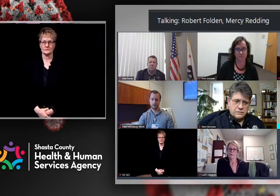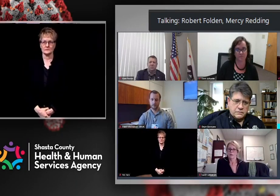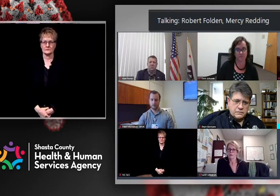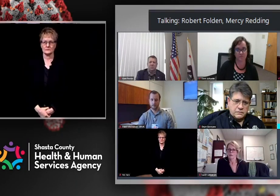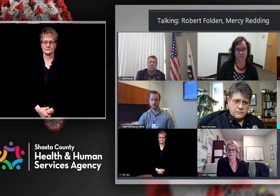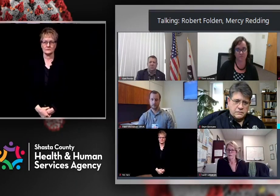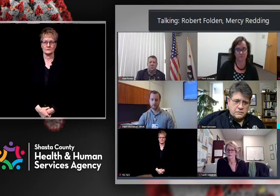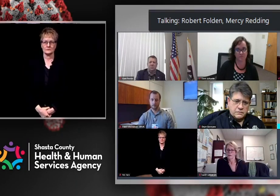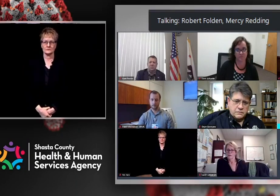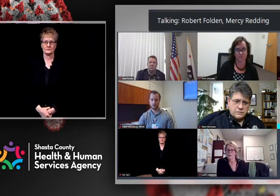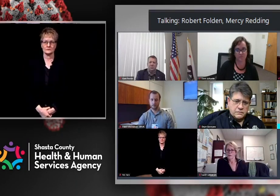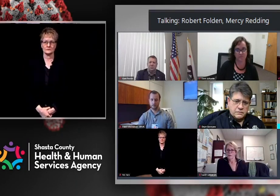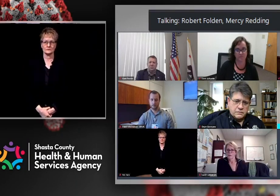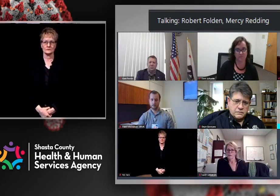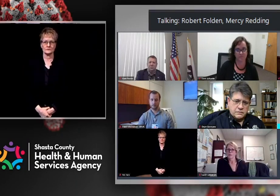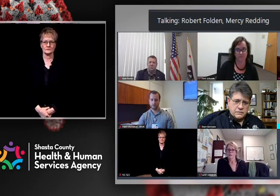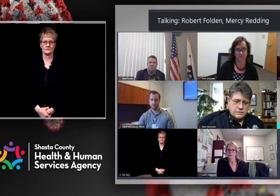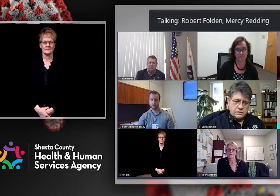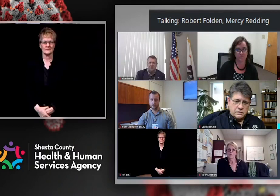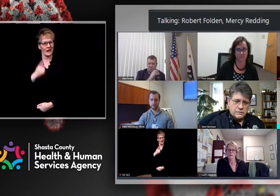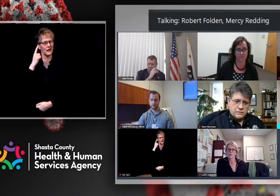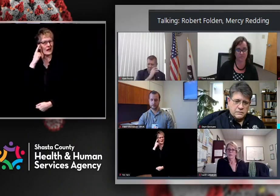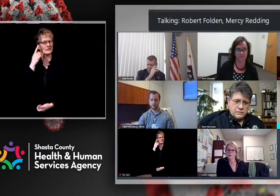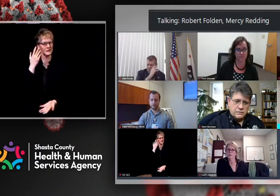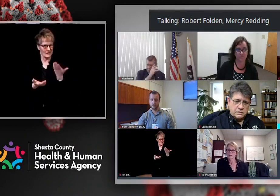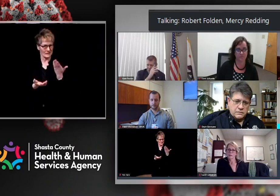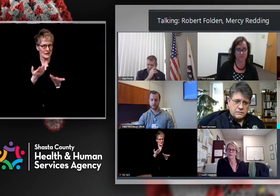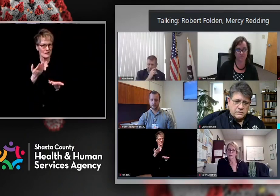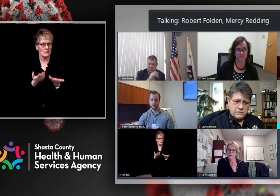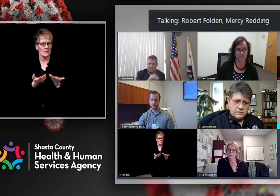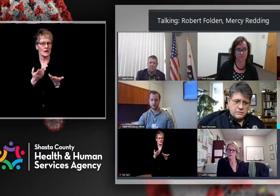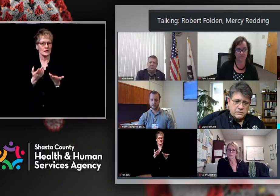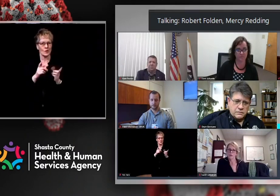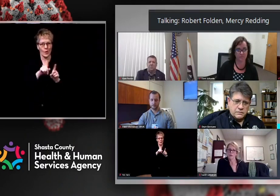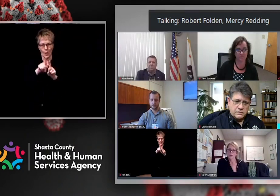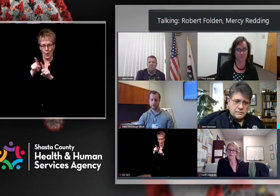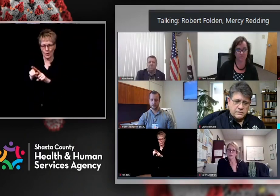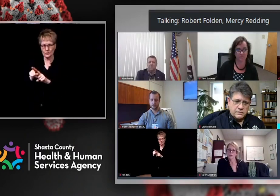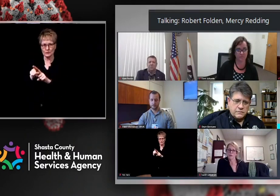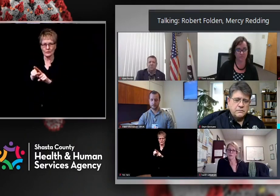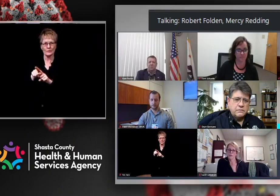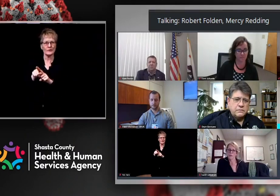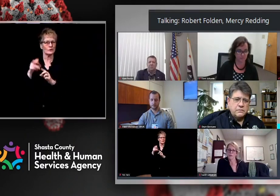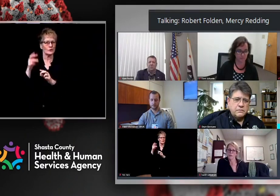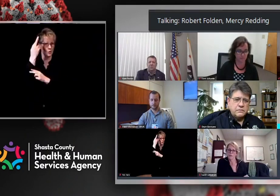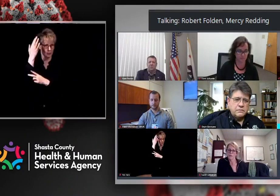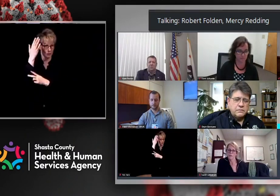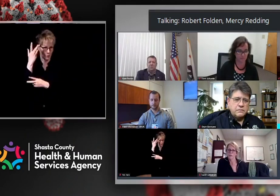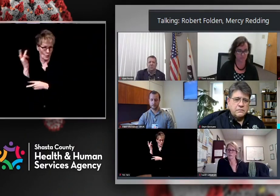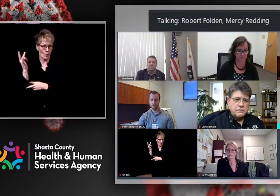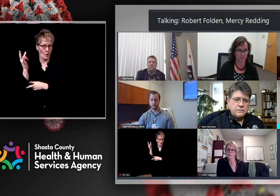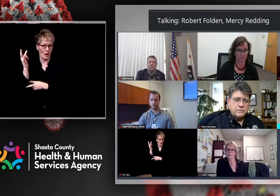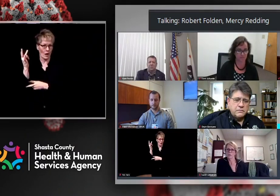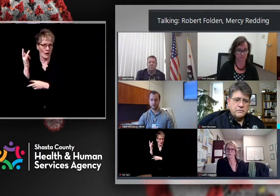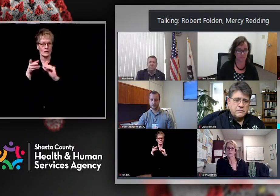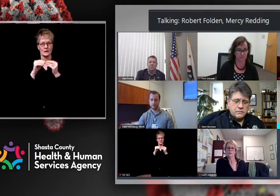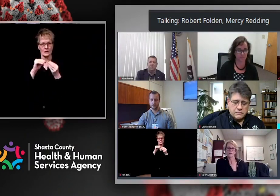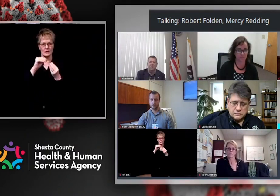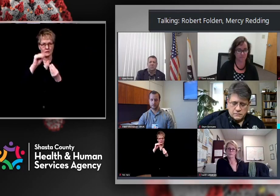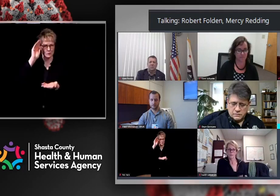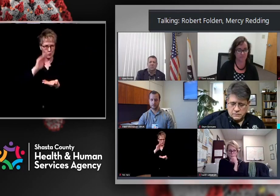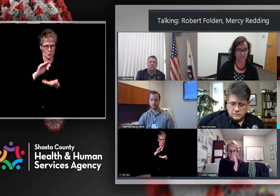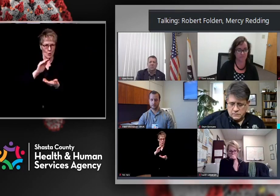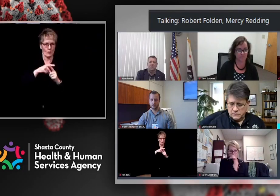think that that contributes to some of the difference as well. I know many of our partner hospitals elsewhere